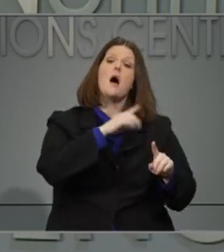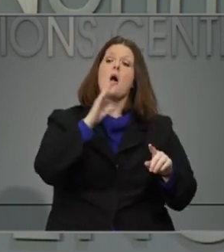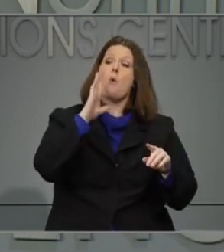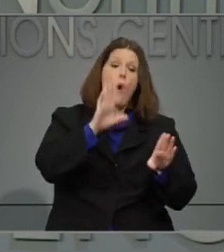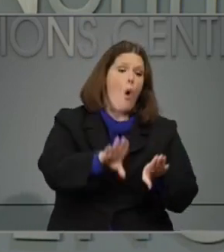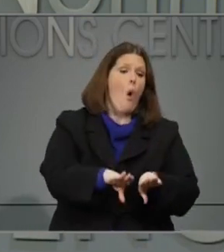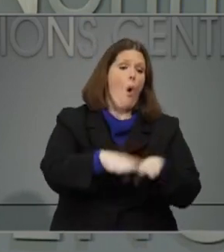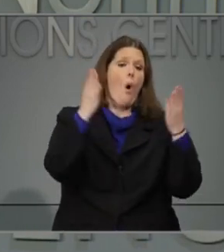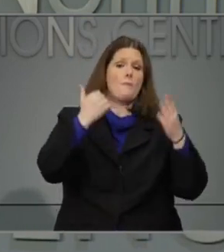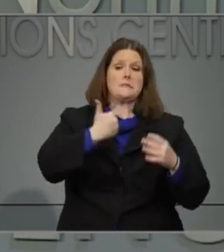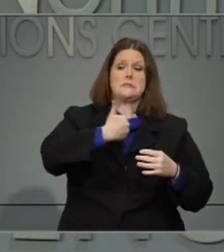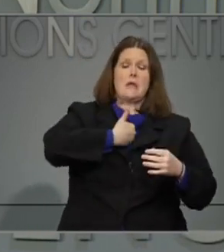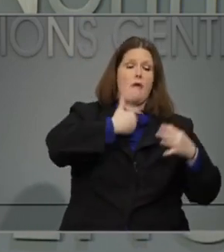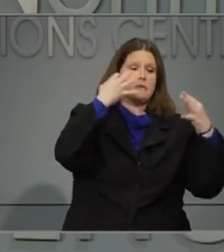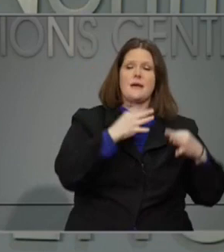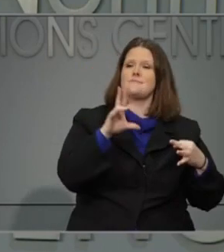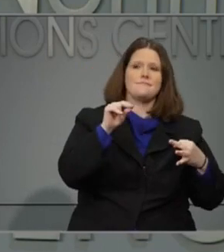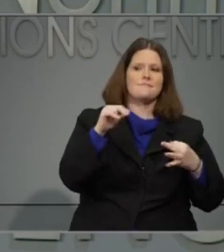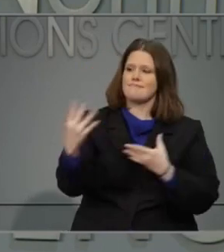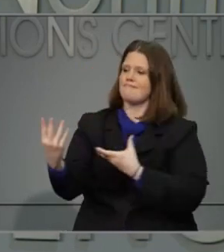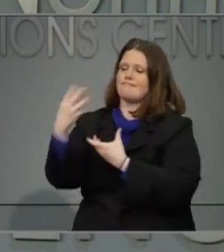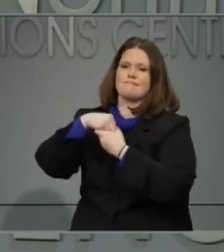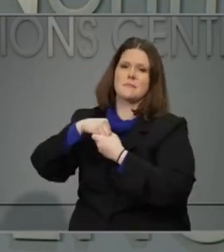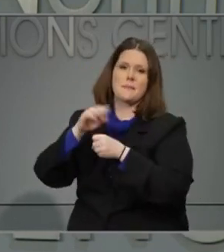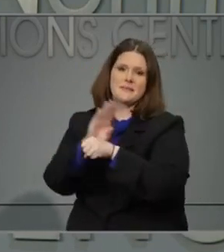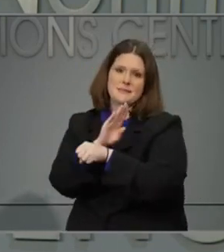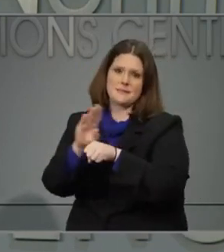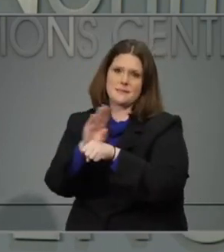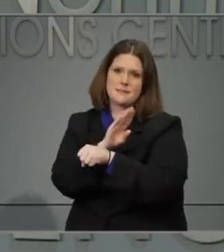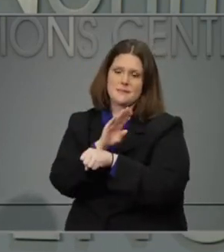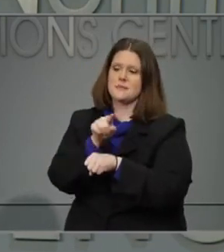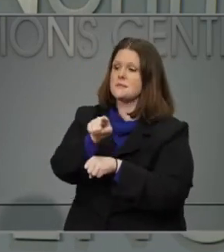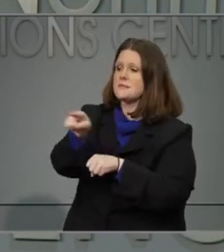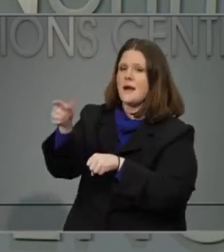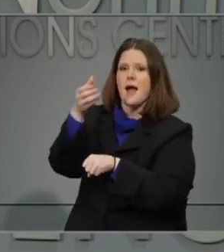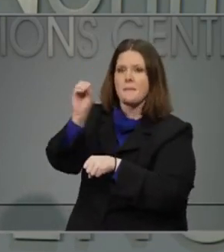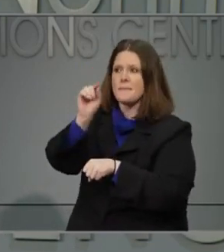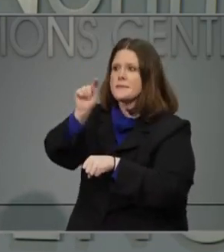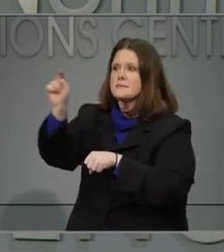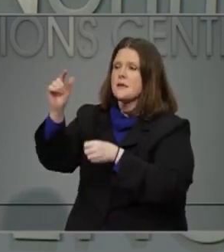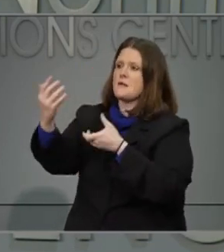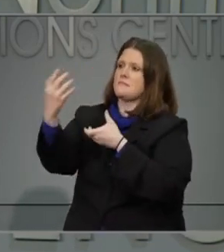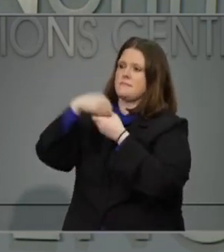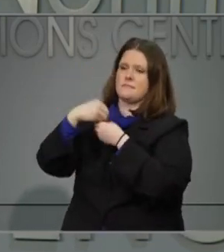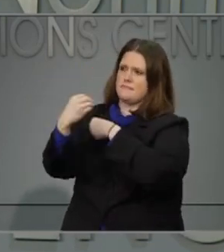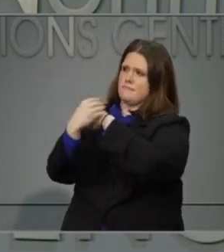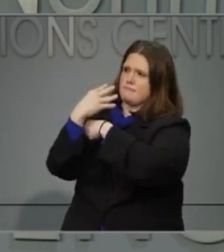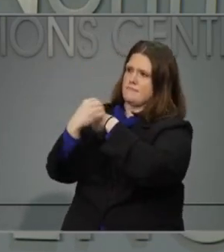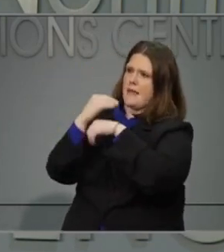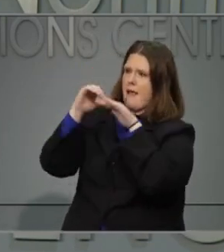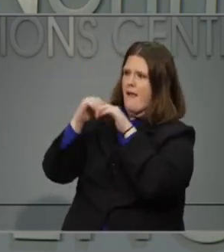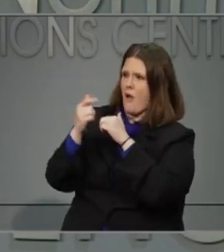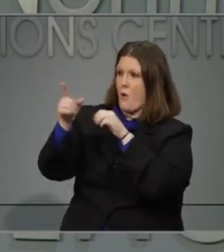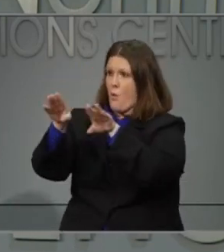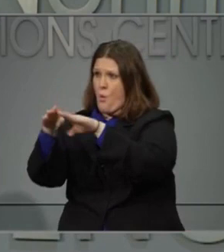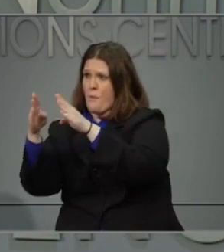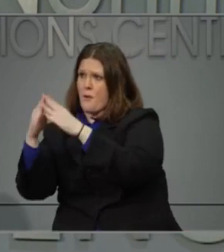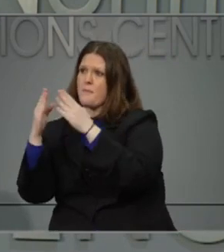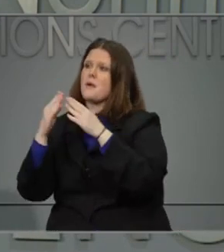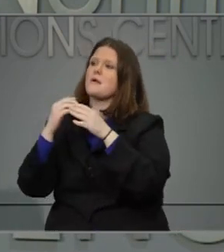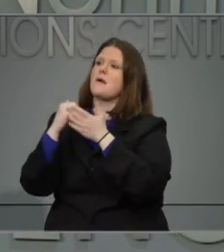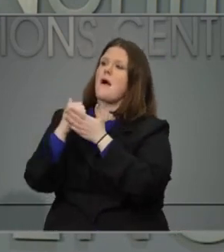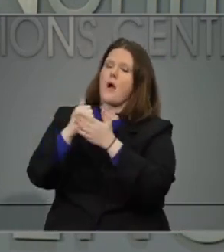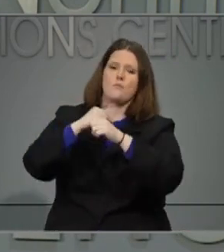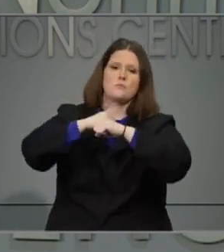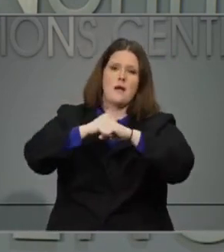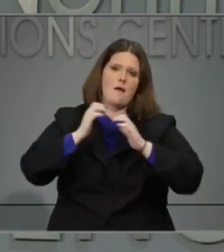we do that so that they can be the most effective while we can also be effective at keeping people safe. Thanks.